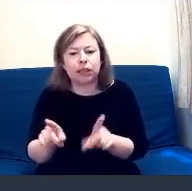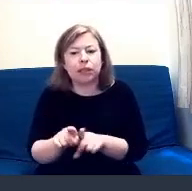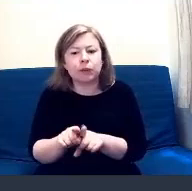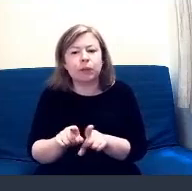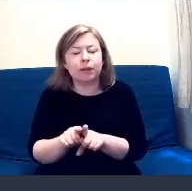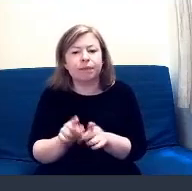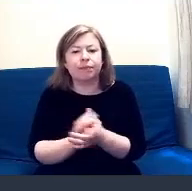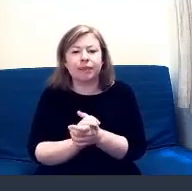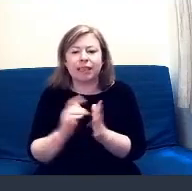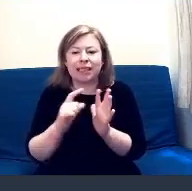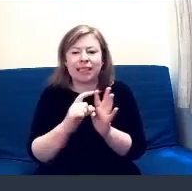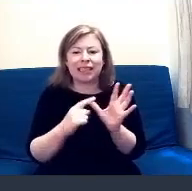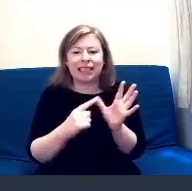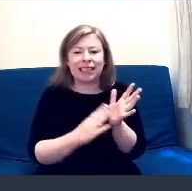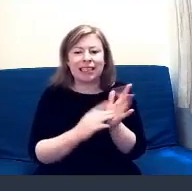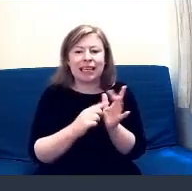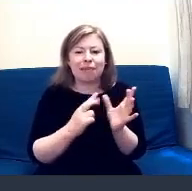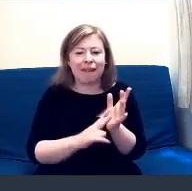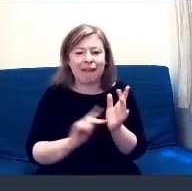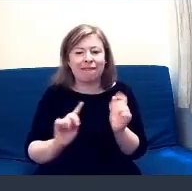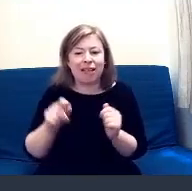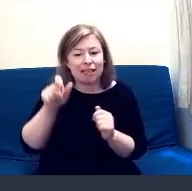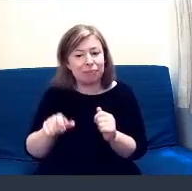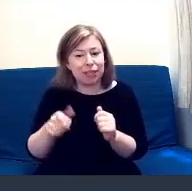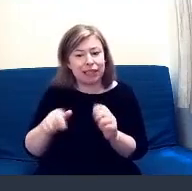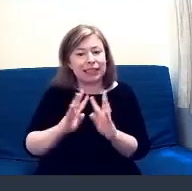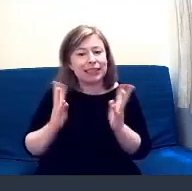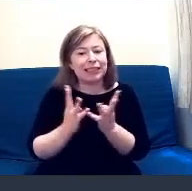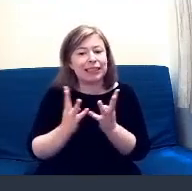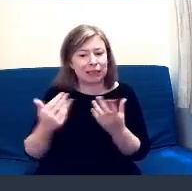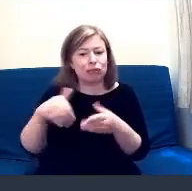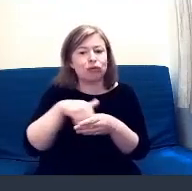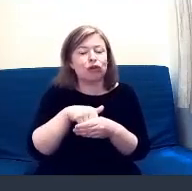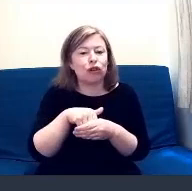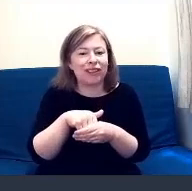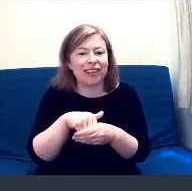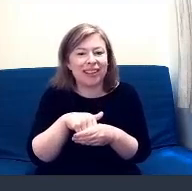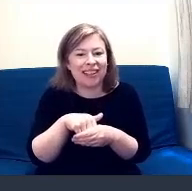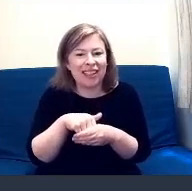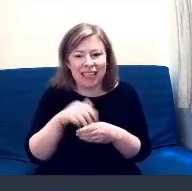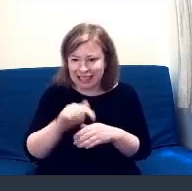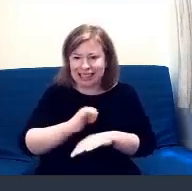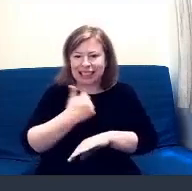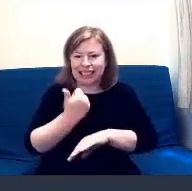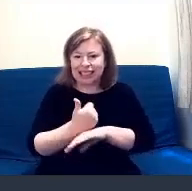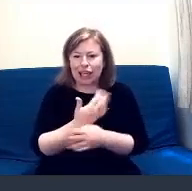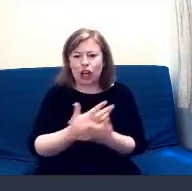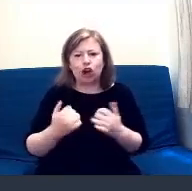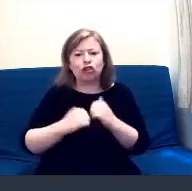joined us. I think he was the first member of the team to join us. So, he got lathered with putting a lot of structural stuff in as well.